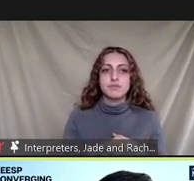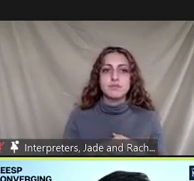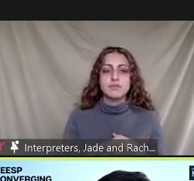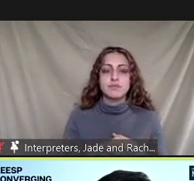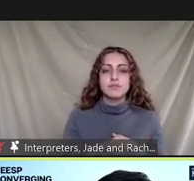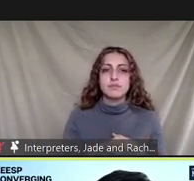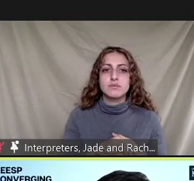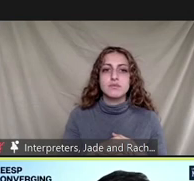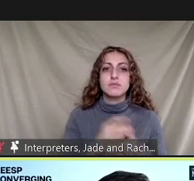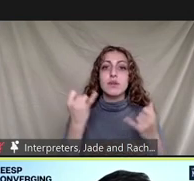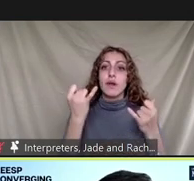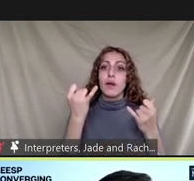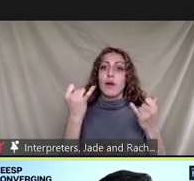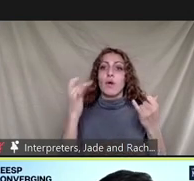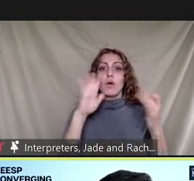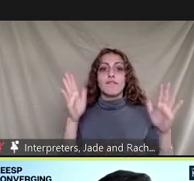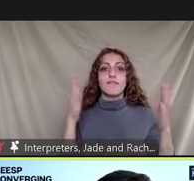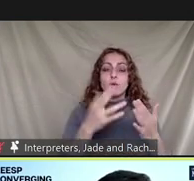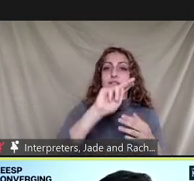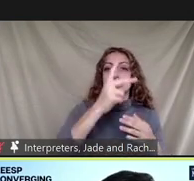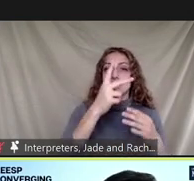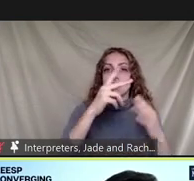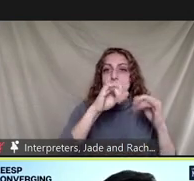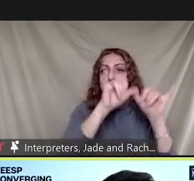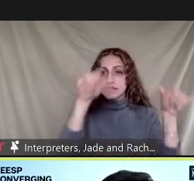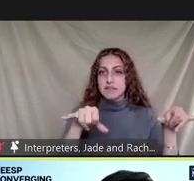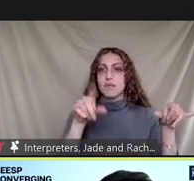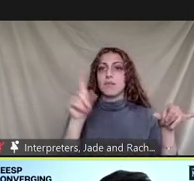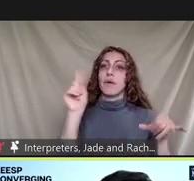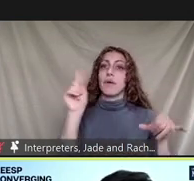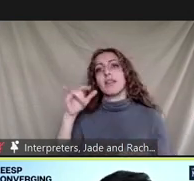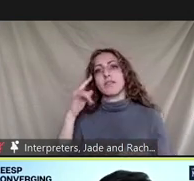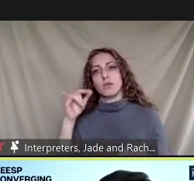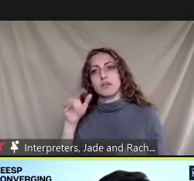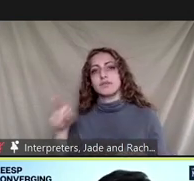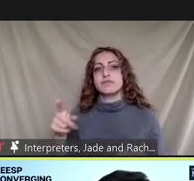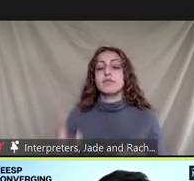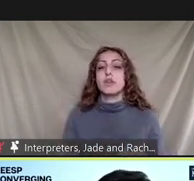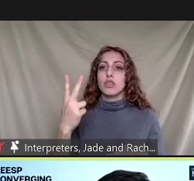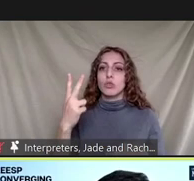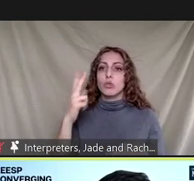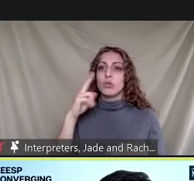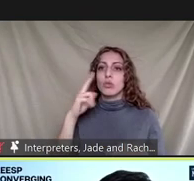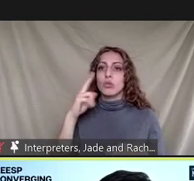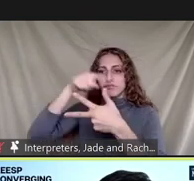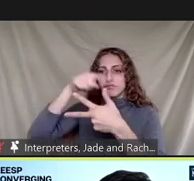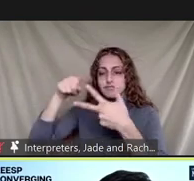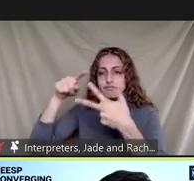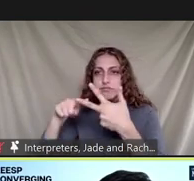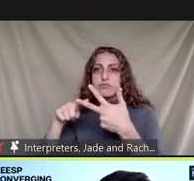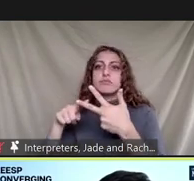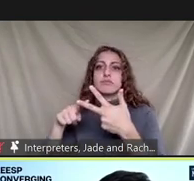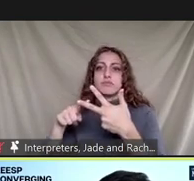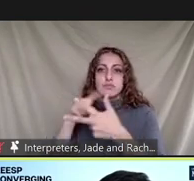now let's look at the second system in california there are three main sources of the waste stream residential